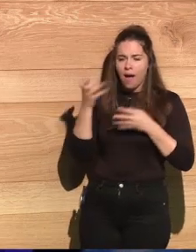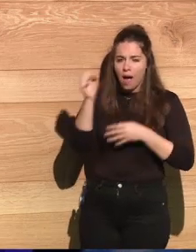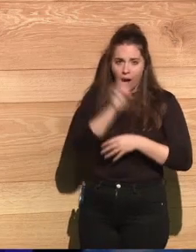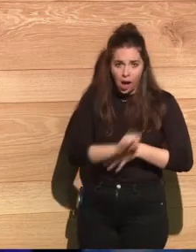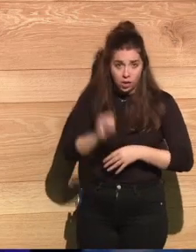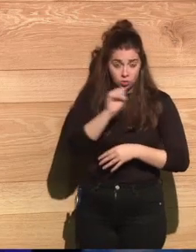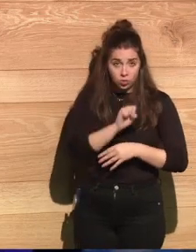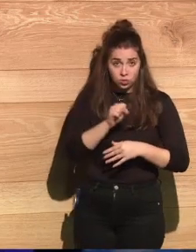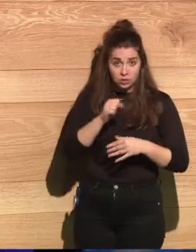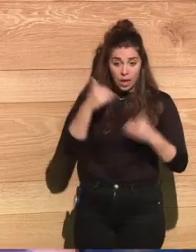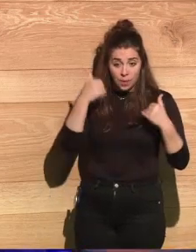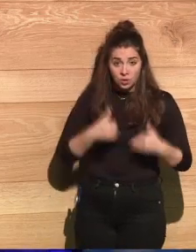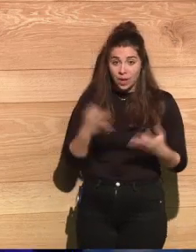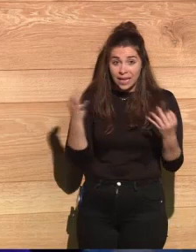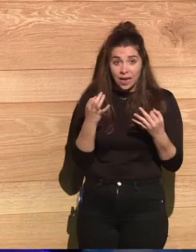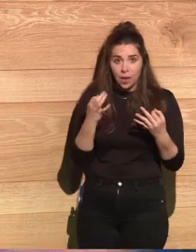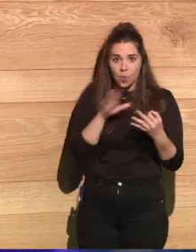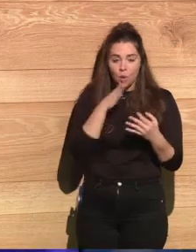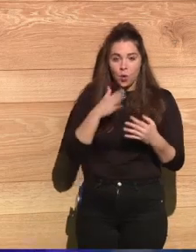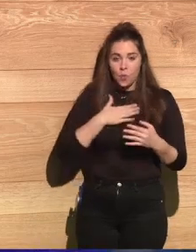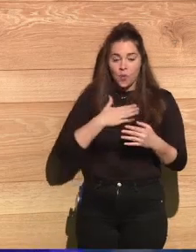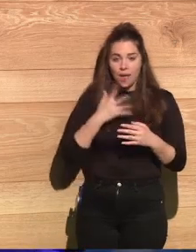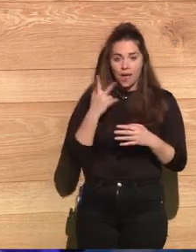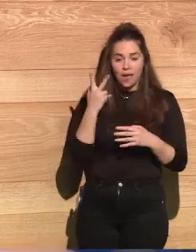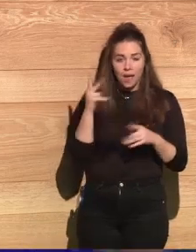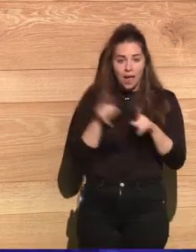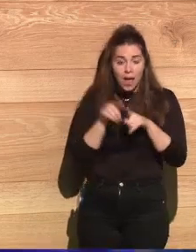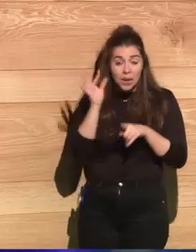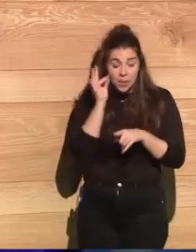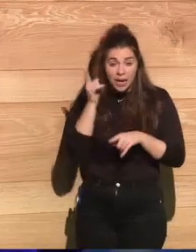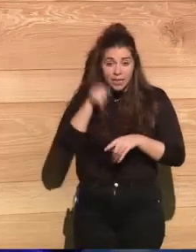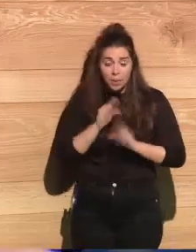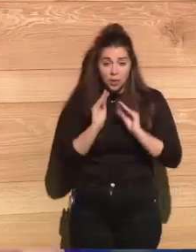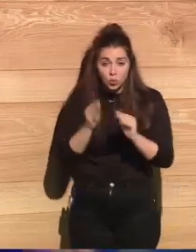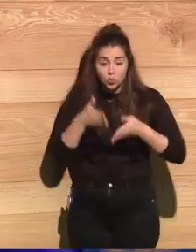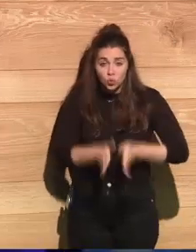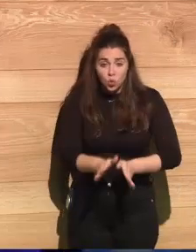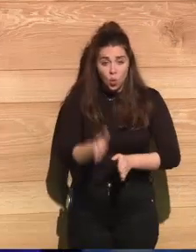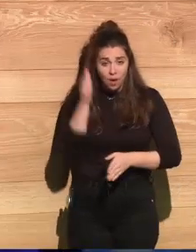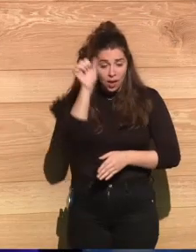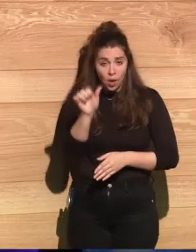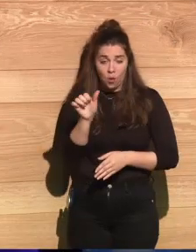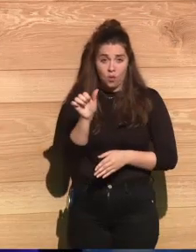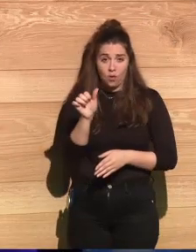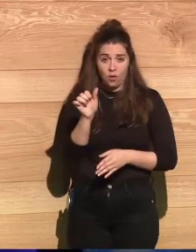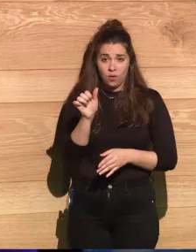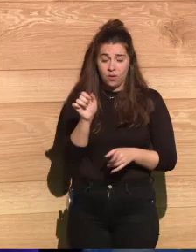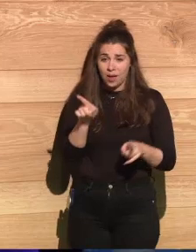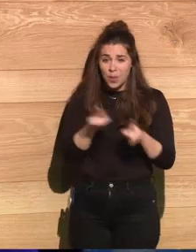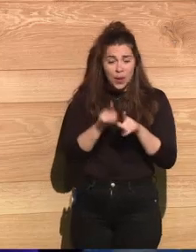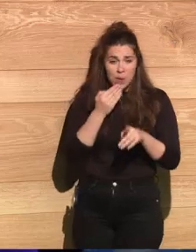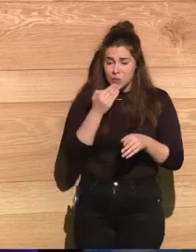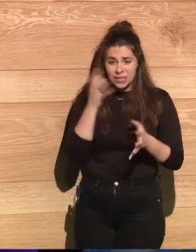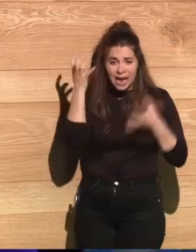child being treated like rose pigs or animals or insects. There was